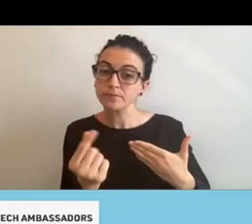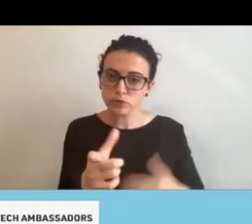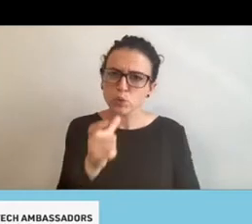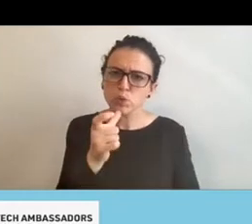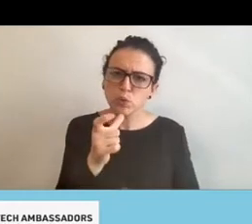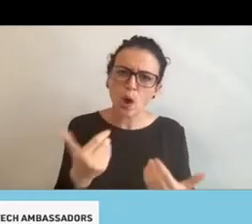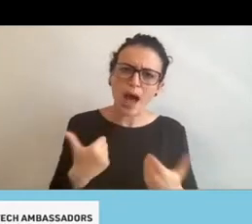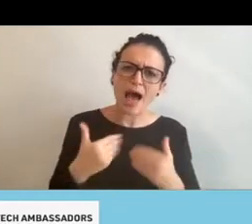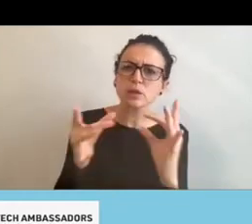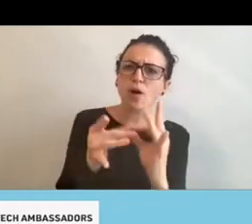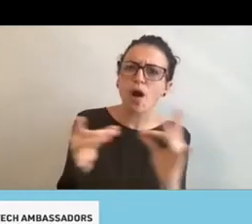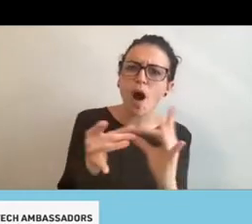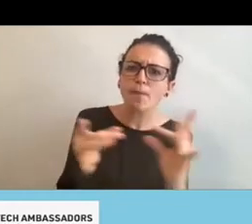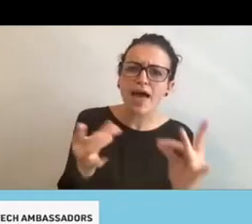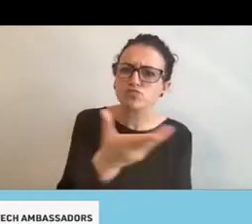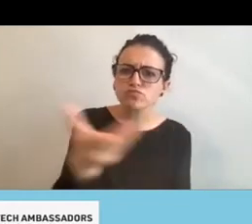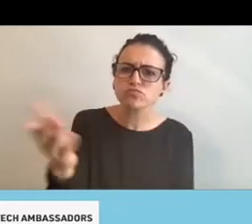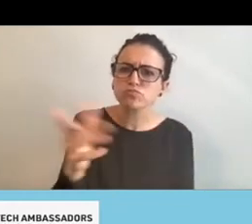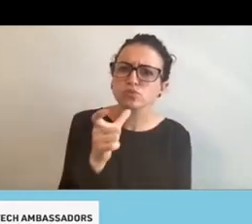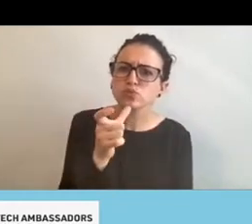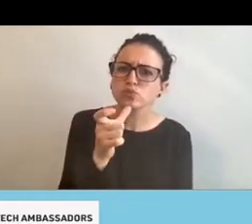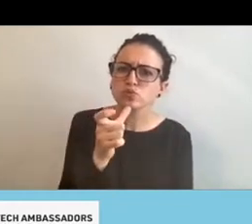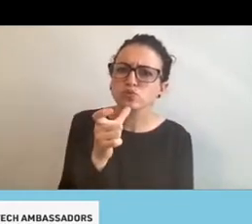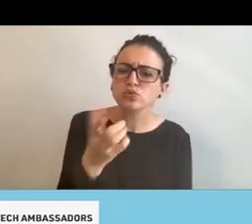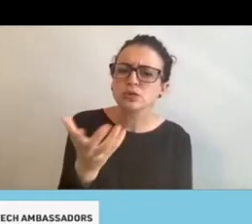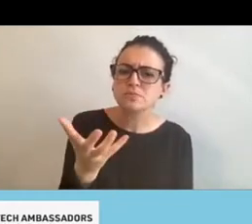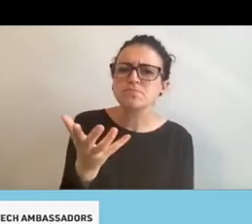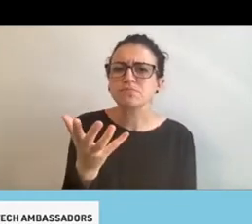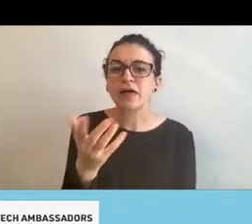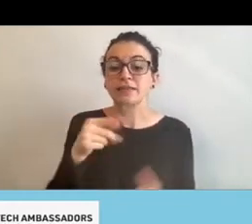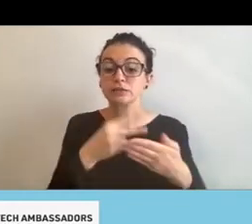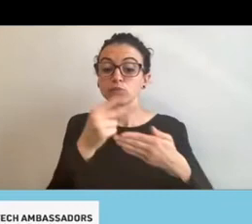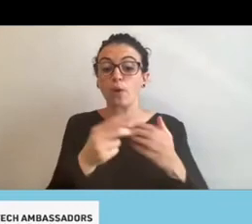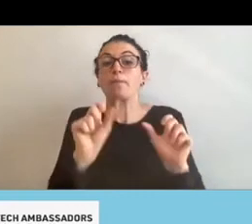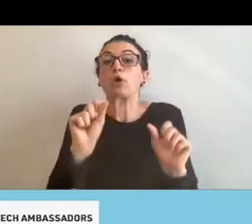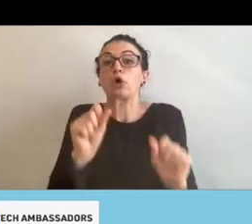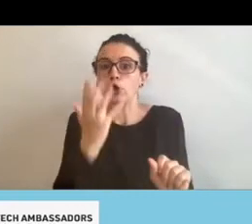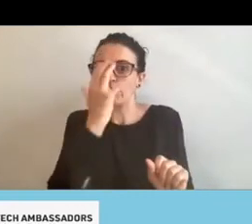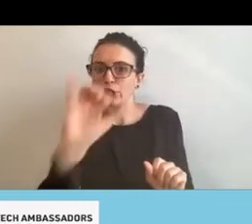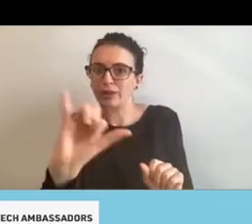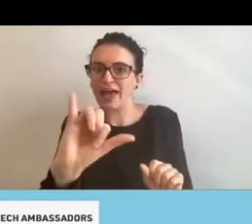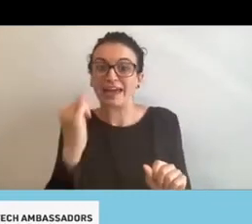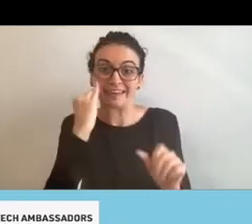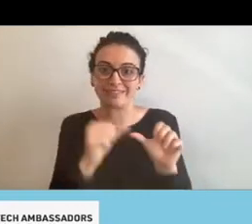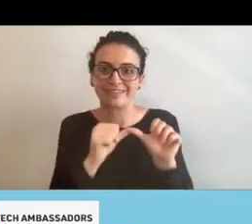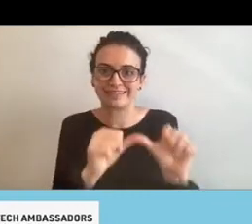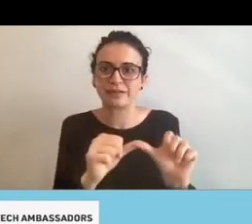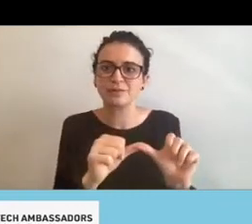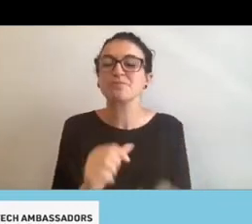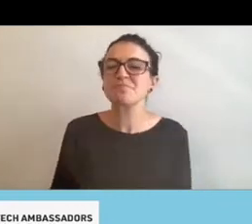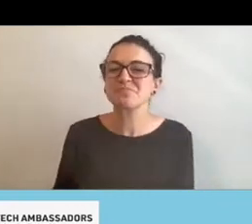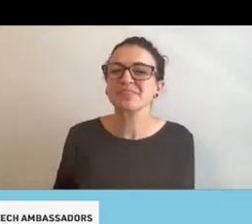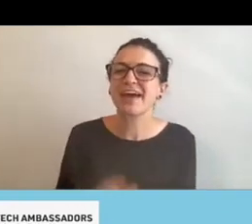in and maybe say what you think about how this program could look if it can go forward? I will start.